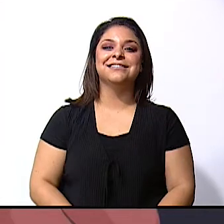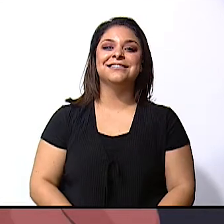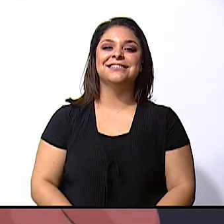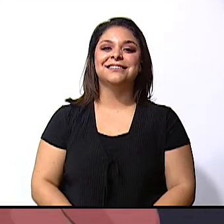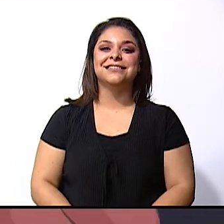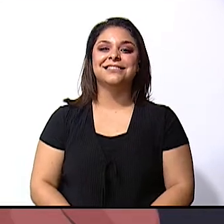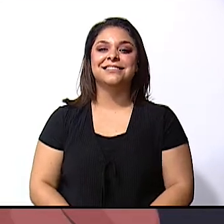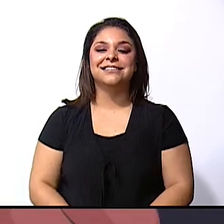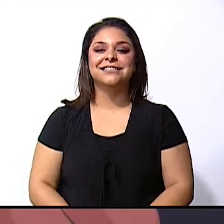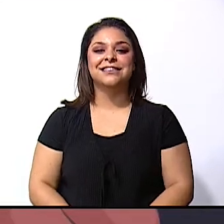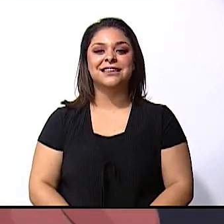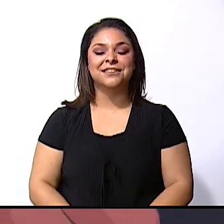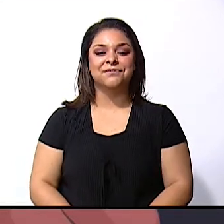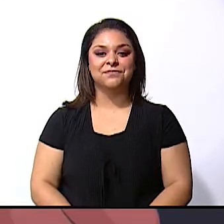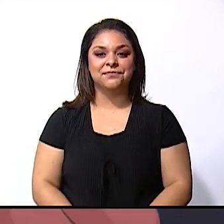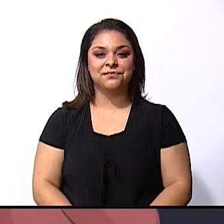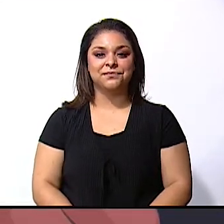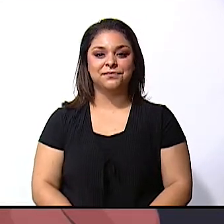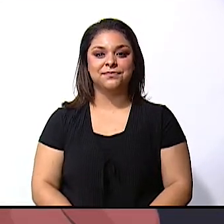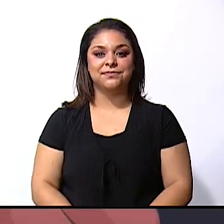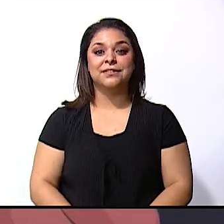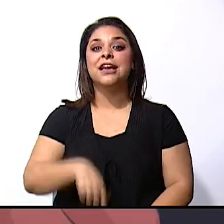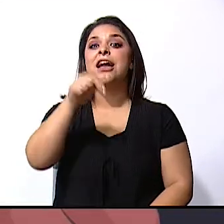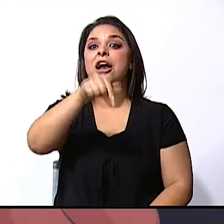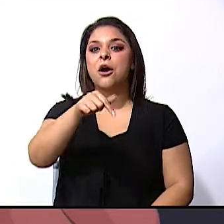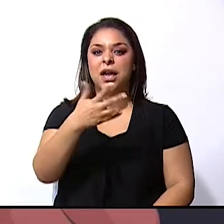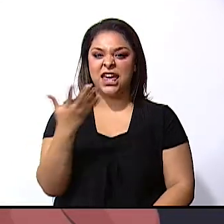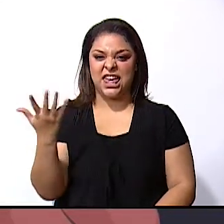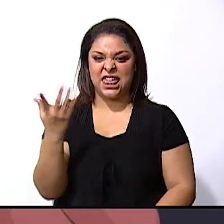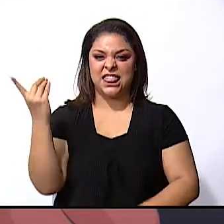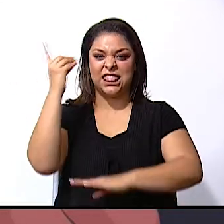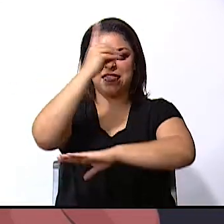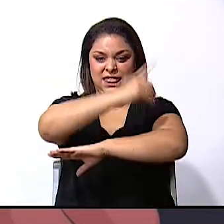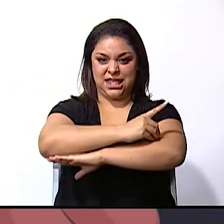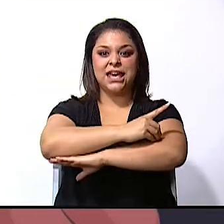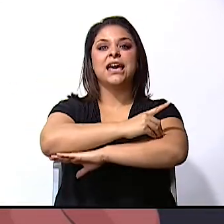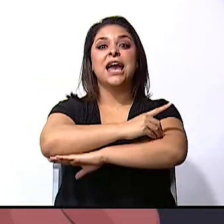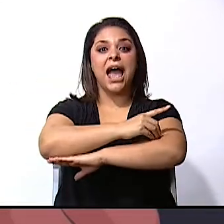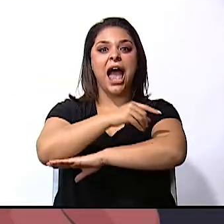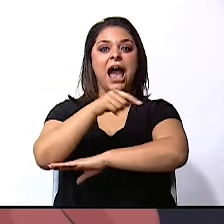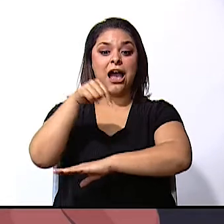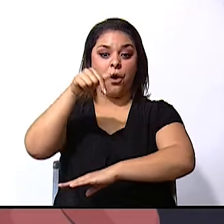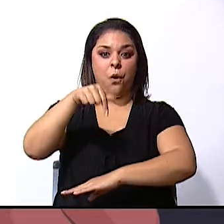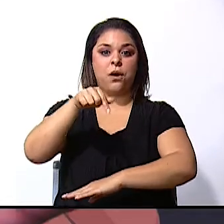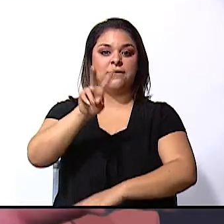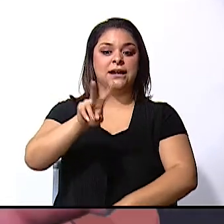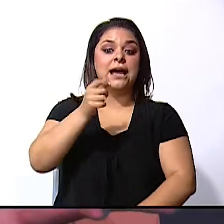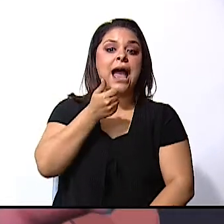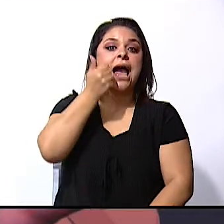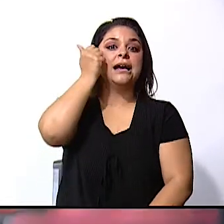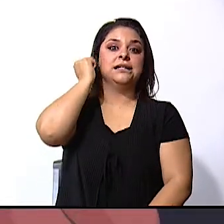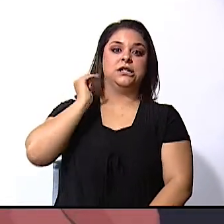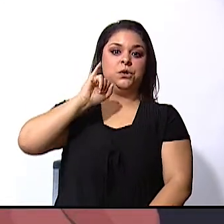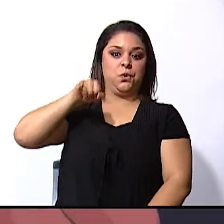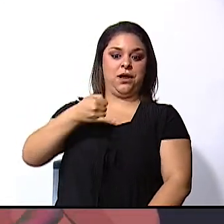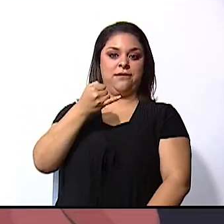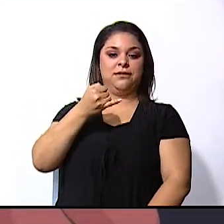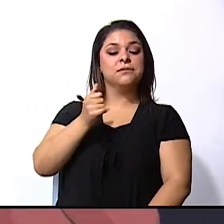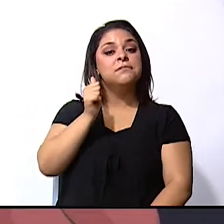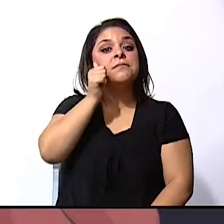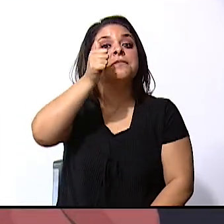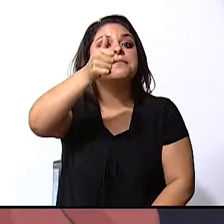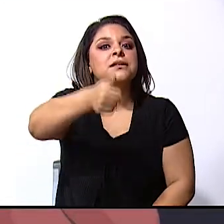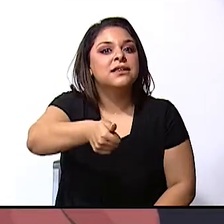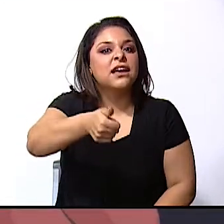was thursday and tomorrow will be saturday